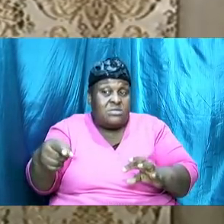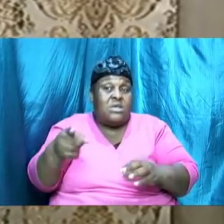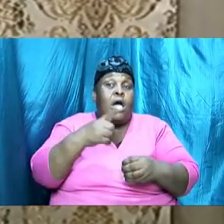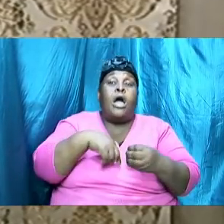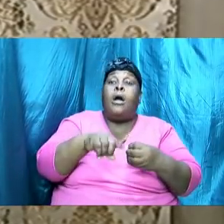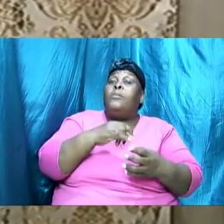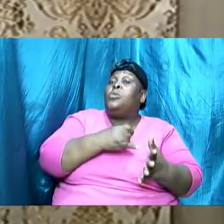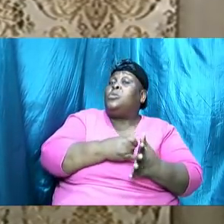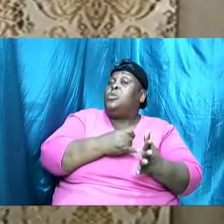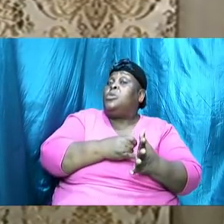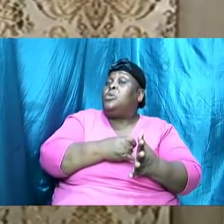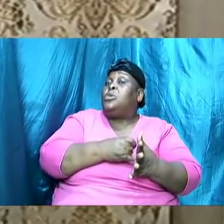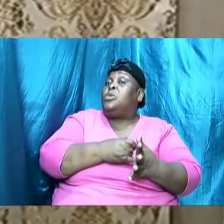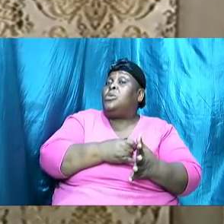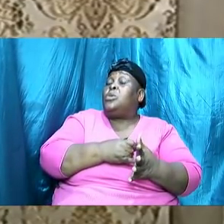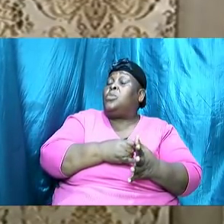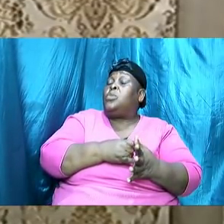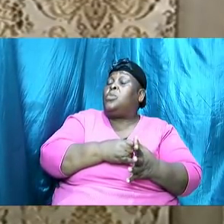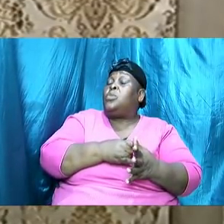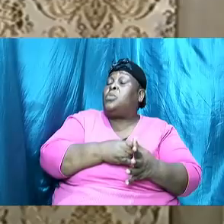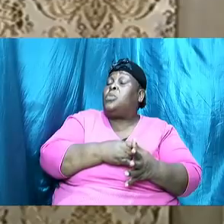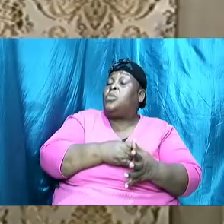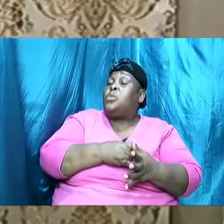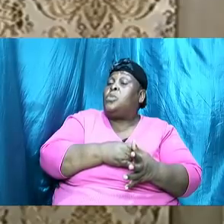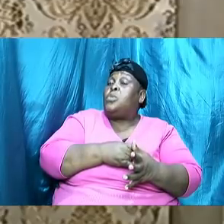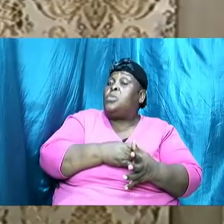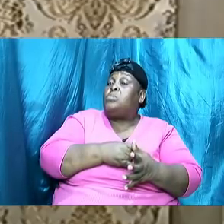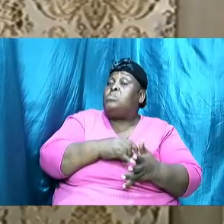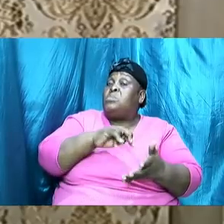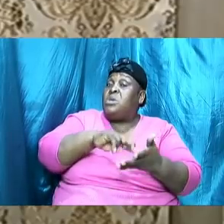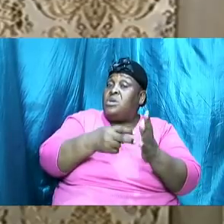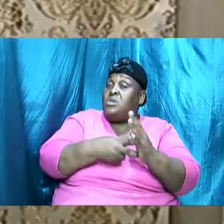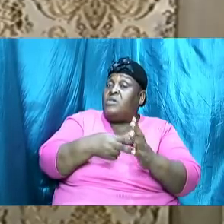terms relating to the church